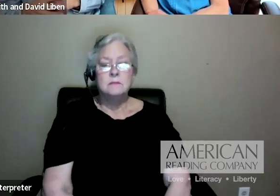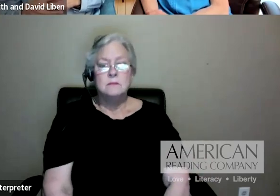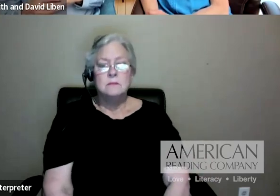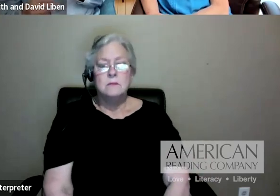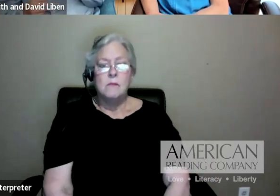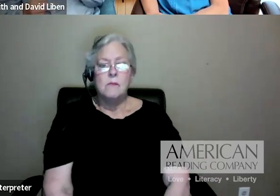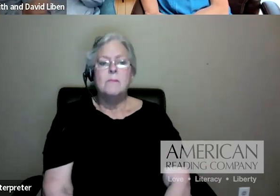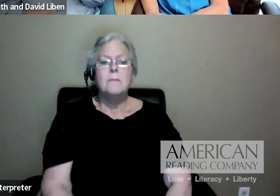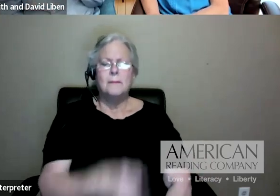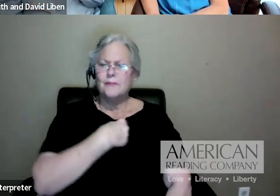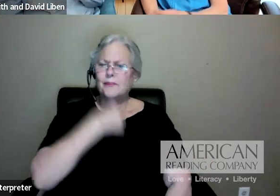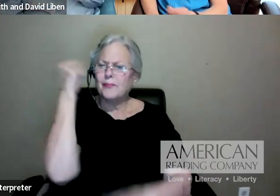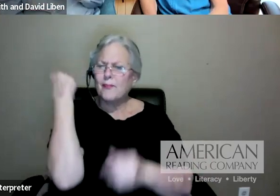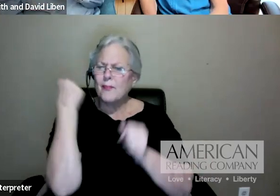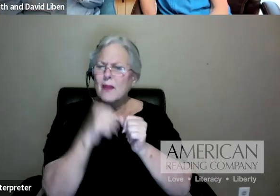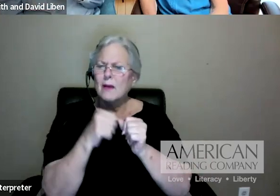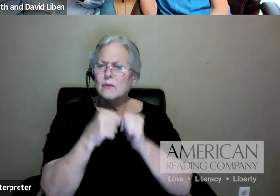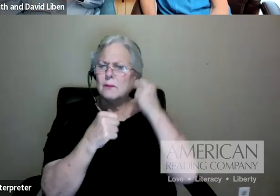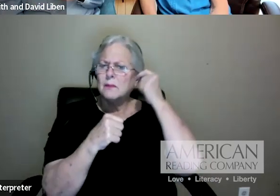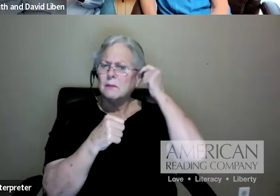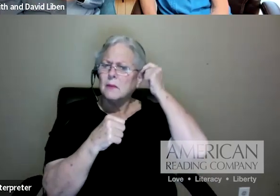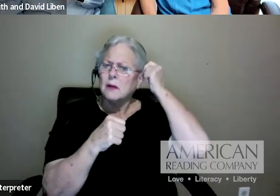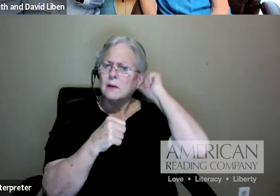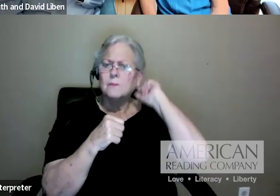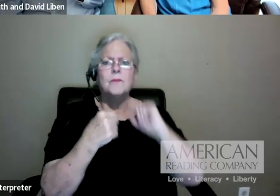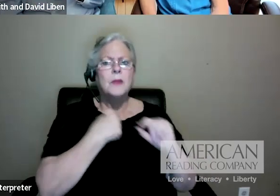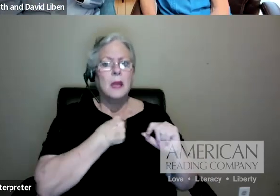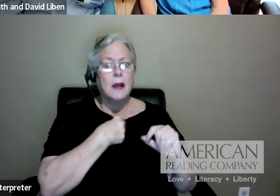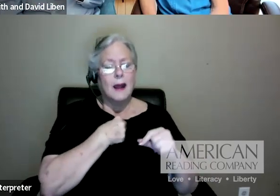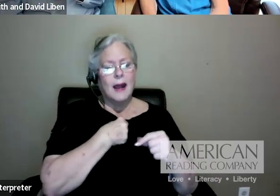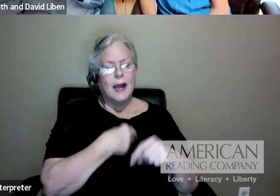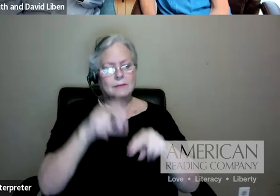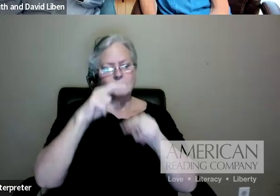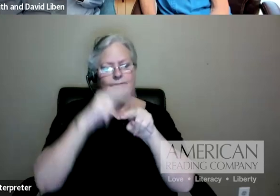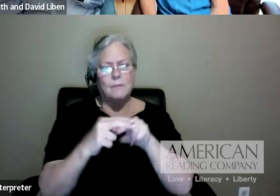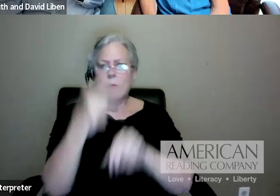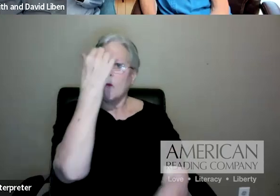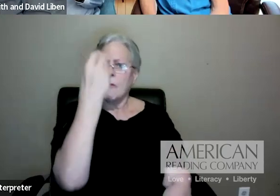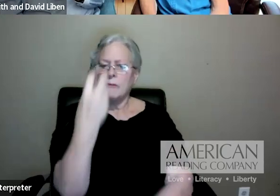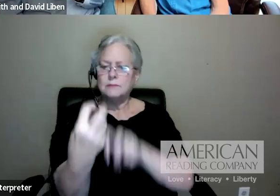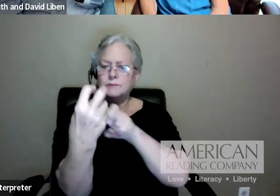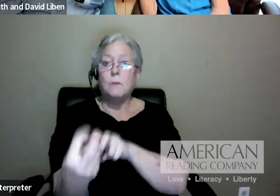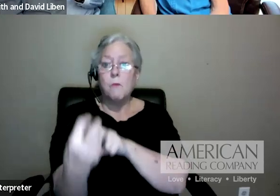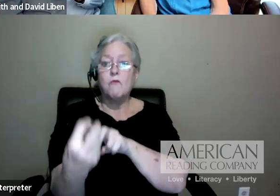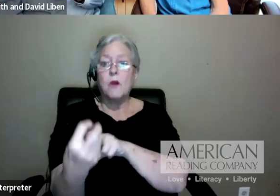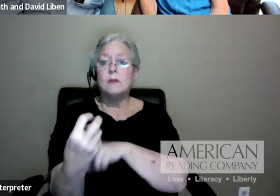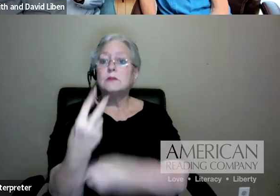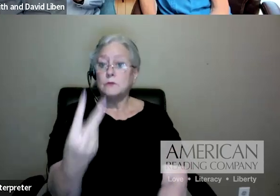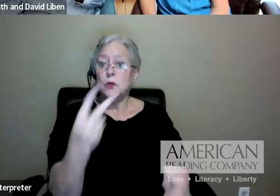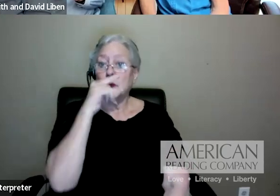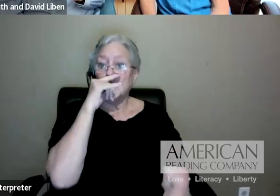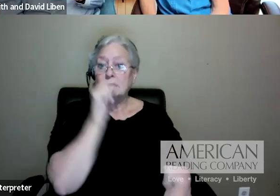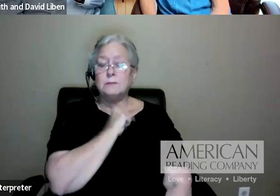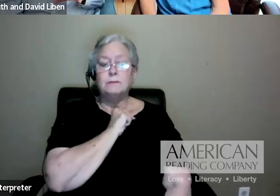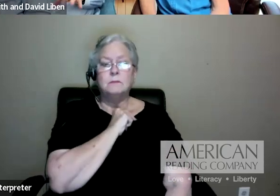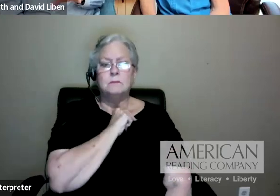And I remember I sat down right in front of these two kids in front. And there was this, I